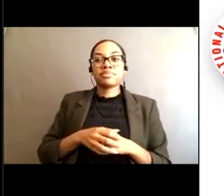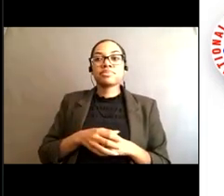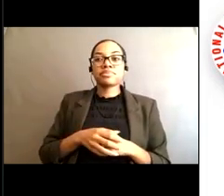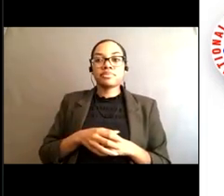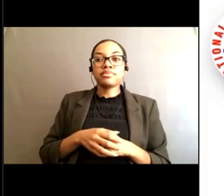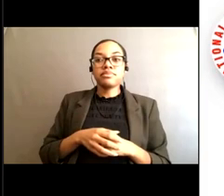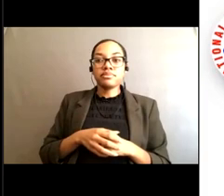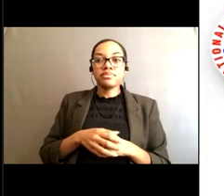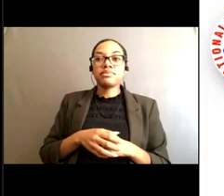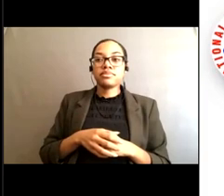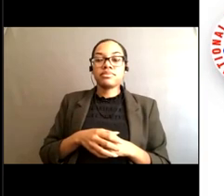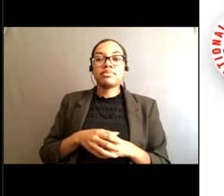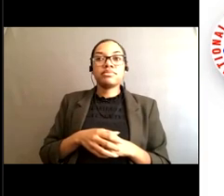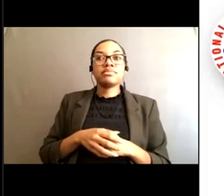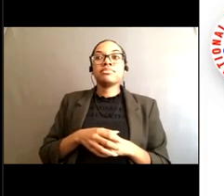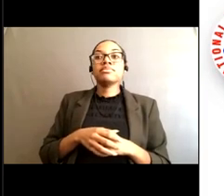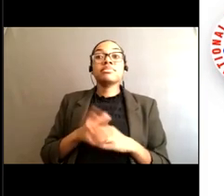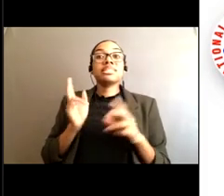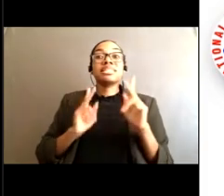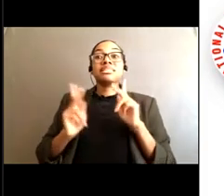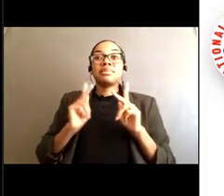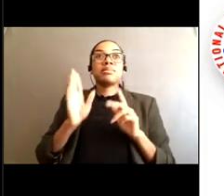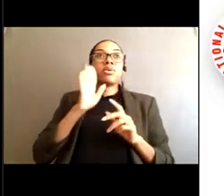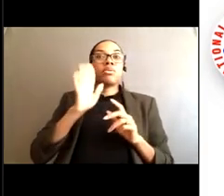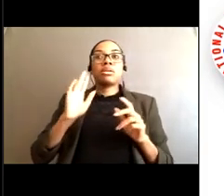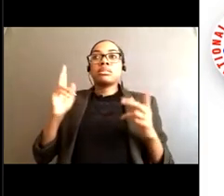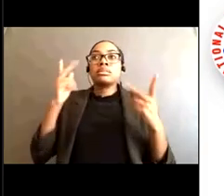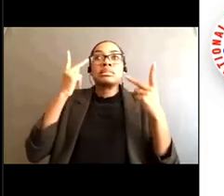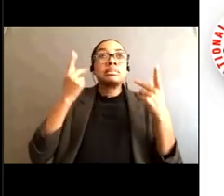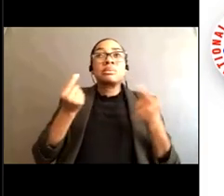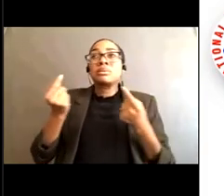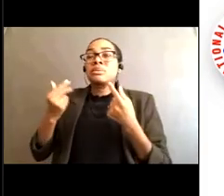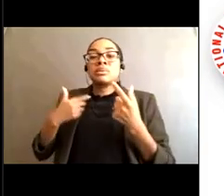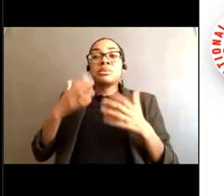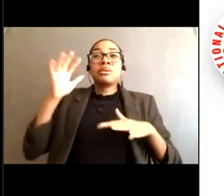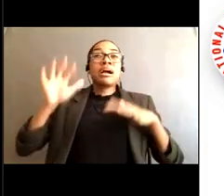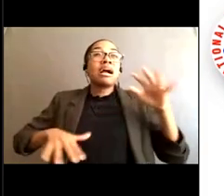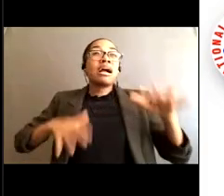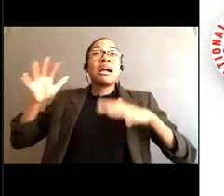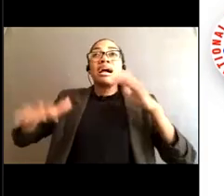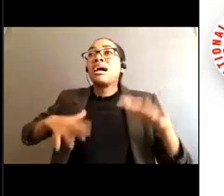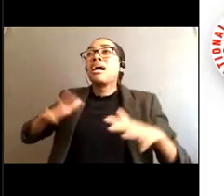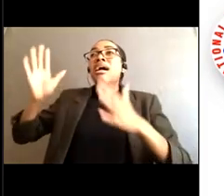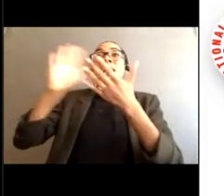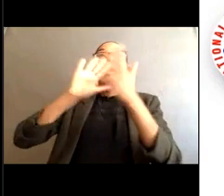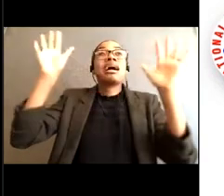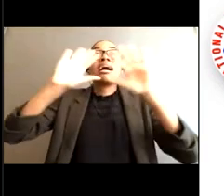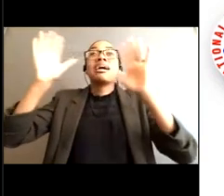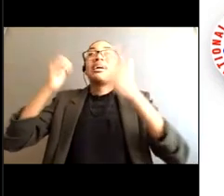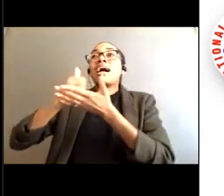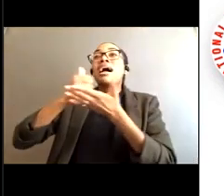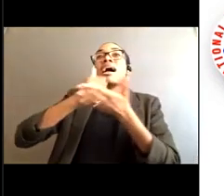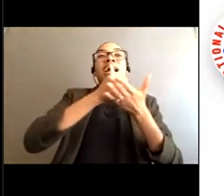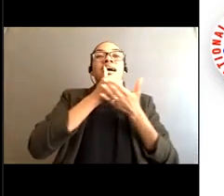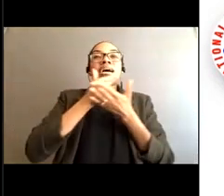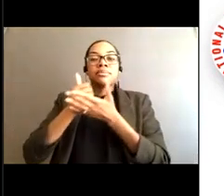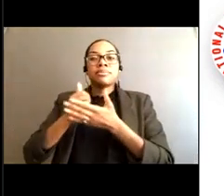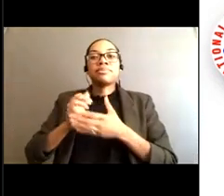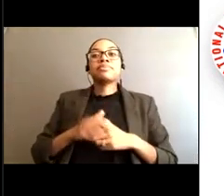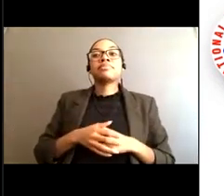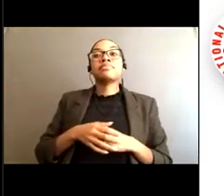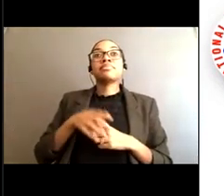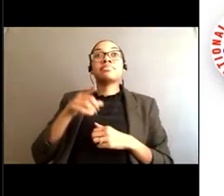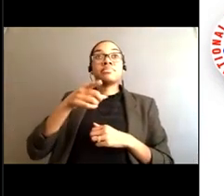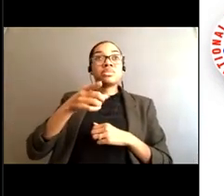people begin to panic when they're in rip currents help the victim understand what they need to do. If you can